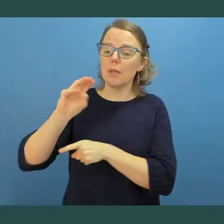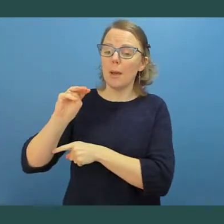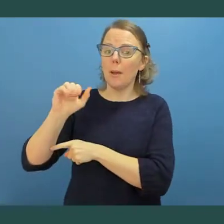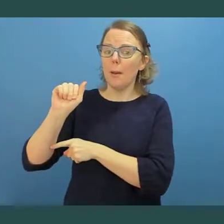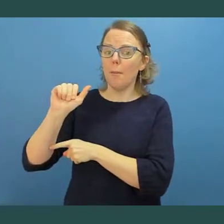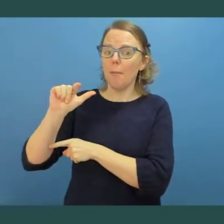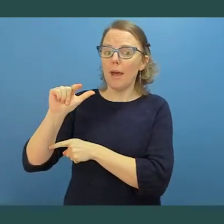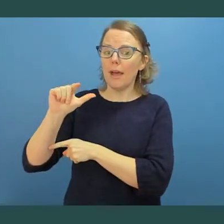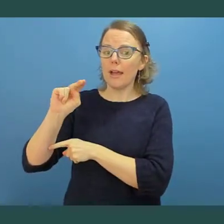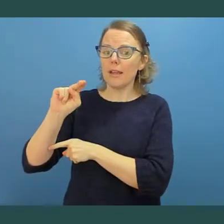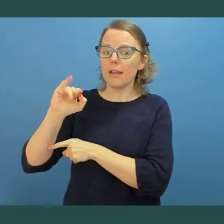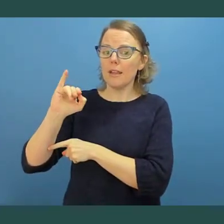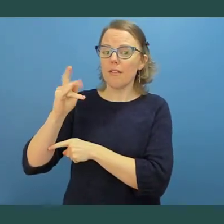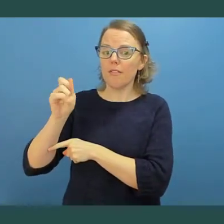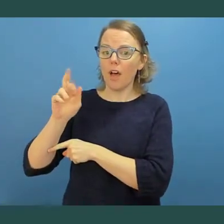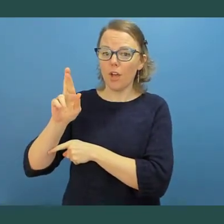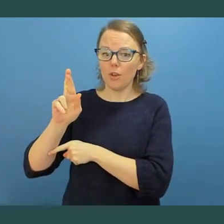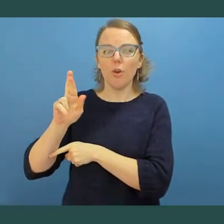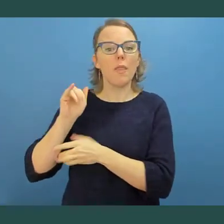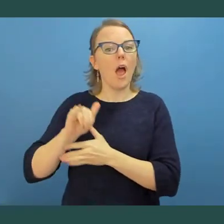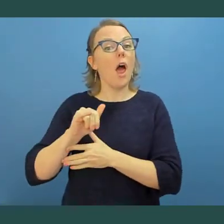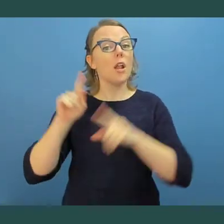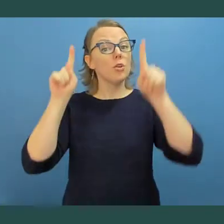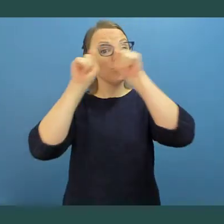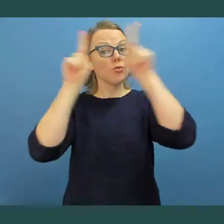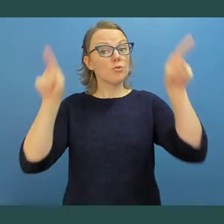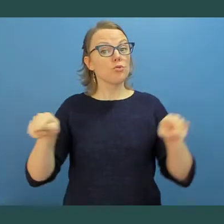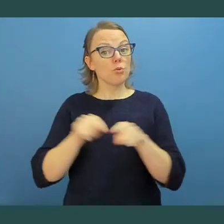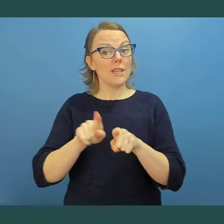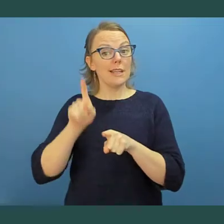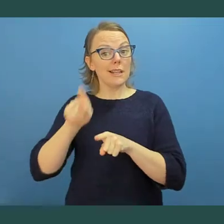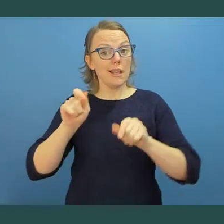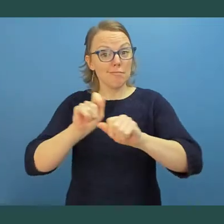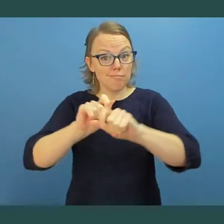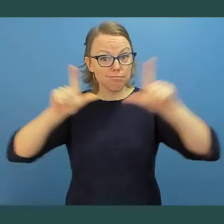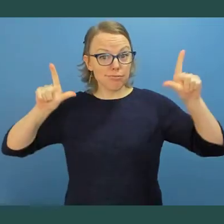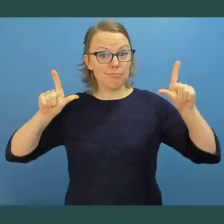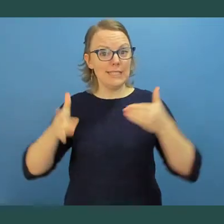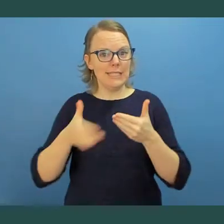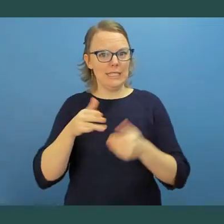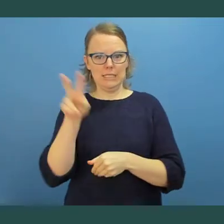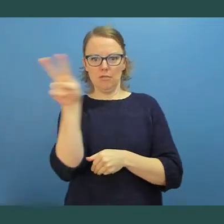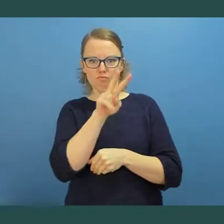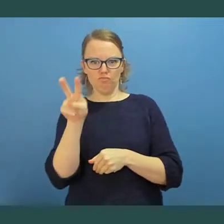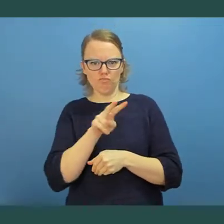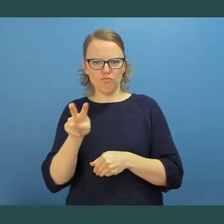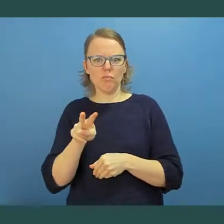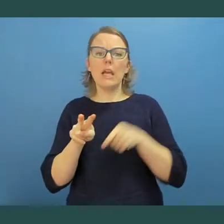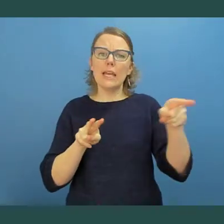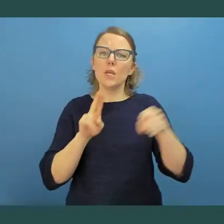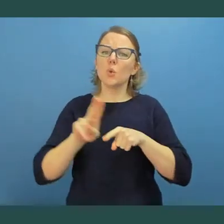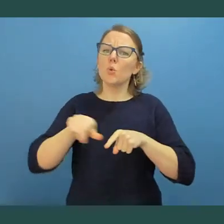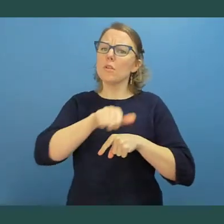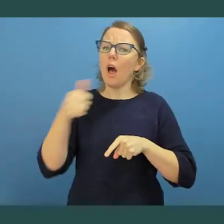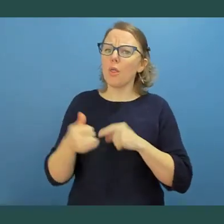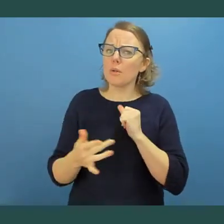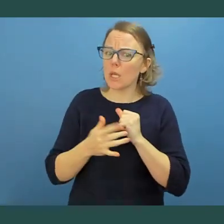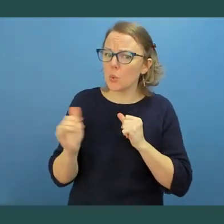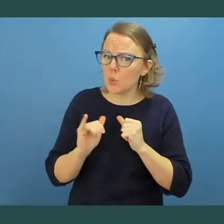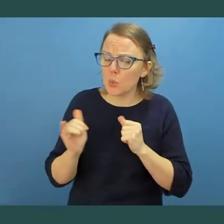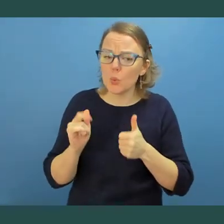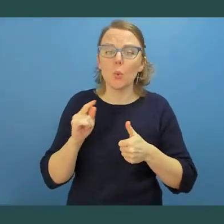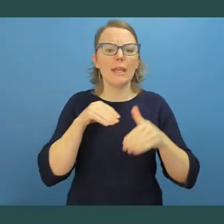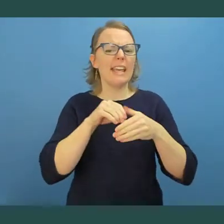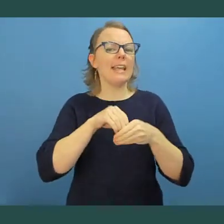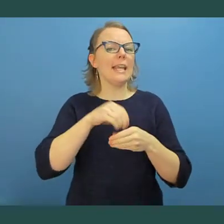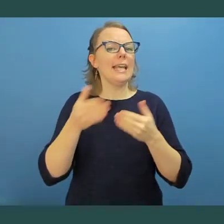the workplace. Jackson also uses additional Windows 10 features in the Ease of Access Center, including enlarging his mouse pointer